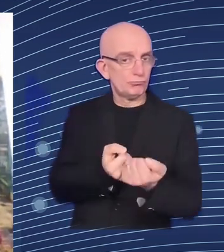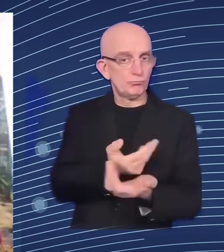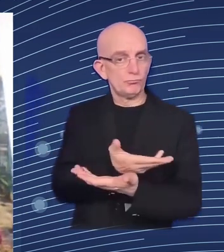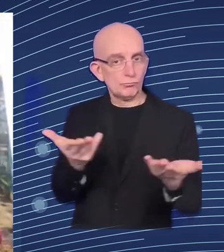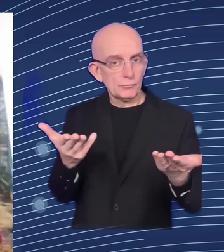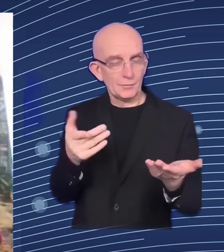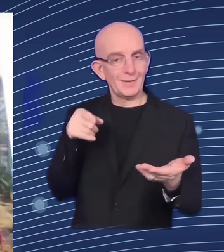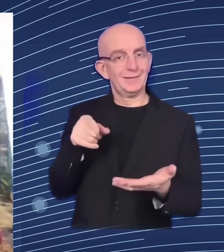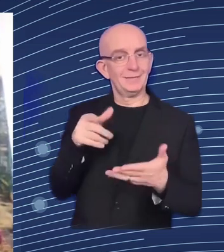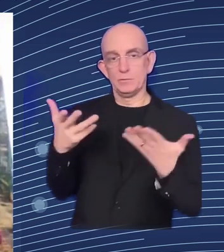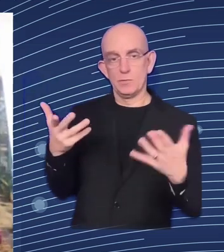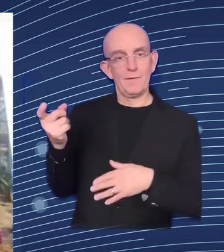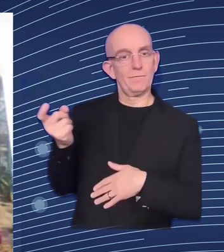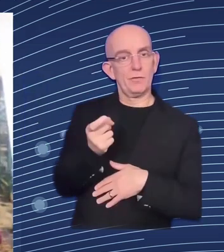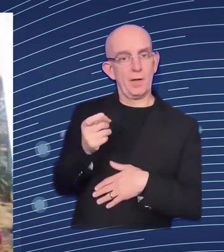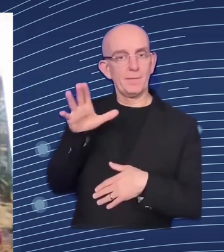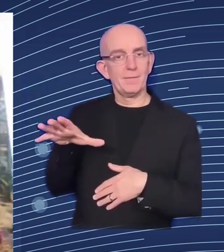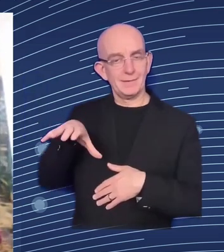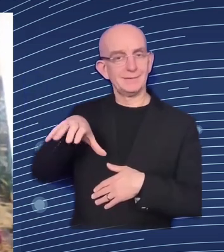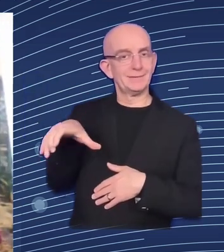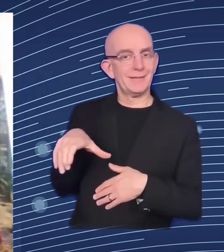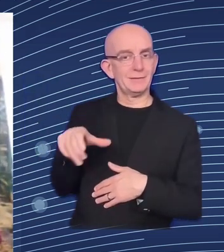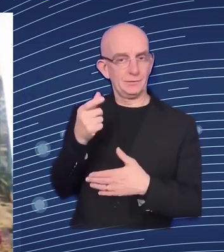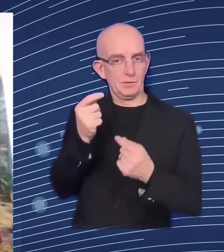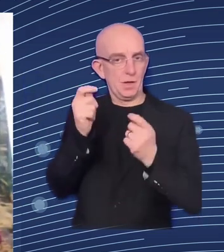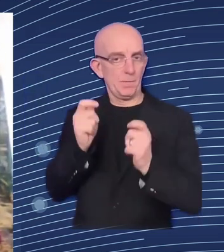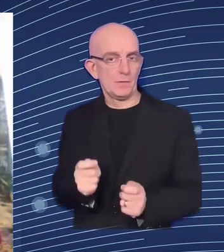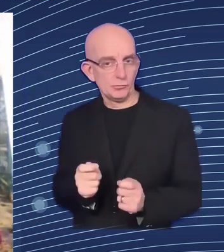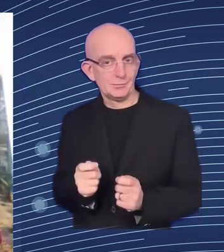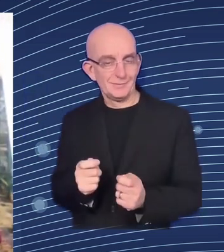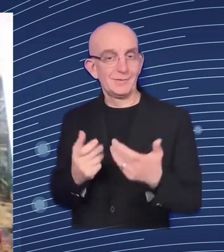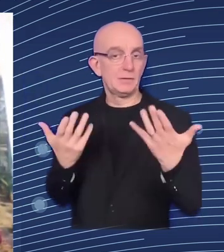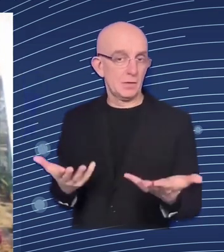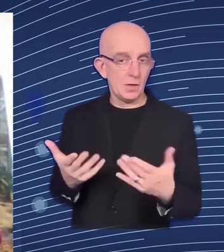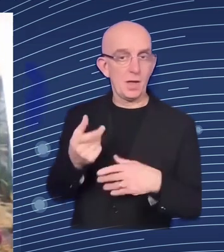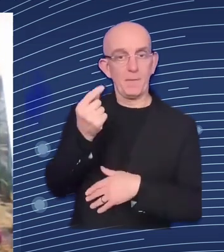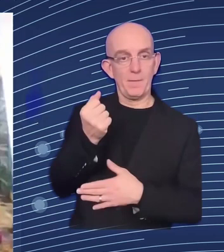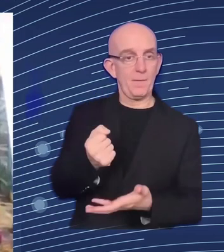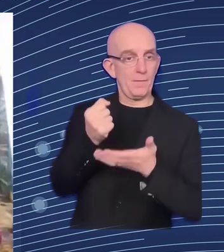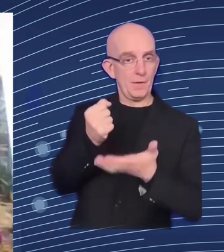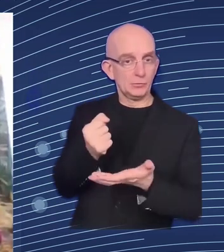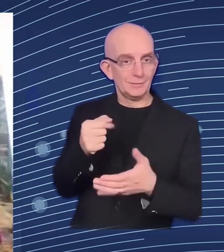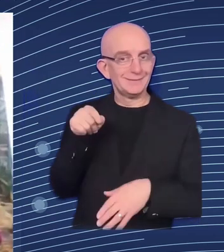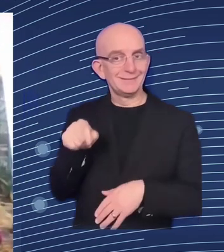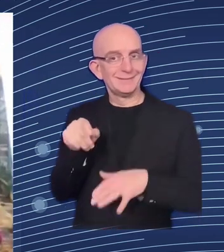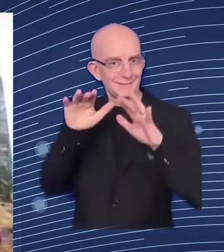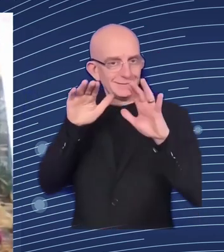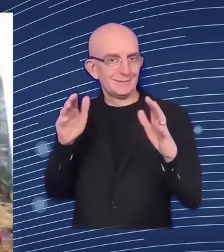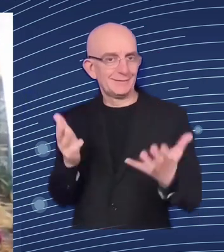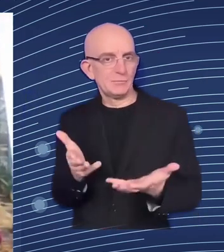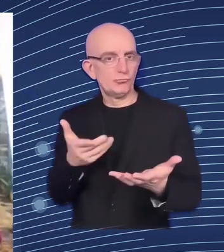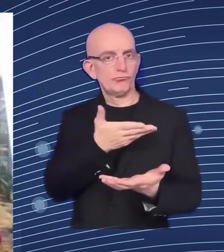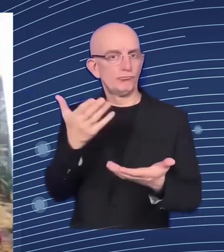transparent competition and selection of such initiatives and the third one to invite the private sector to implement